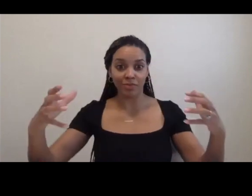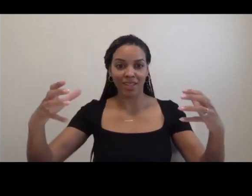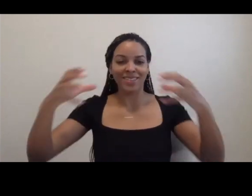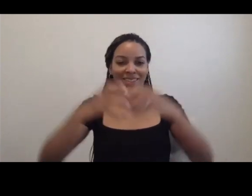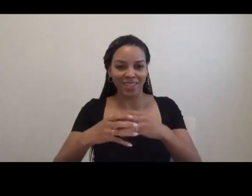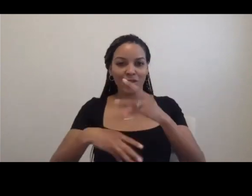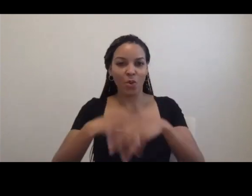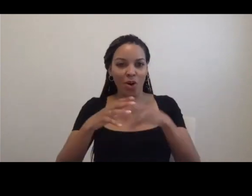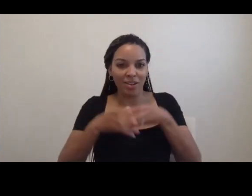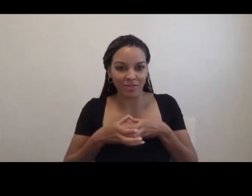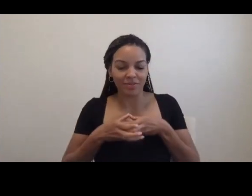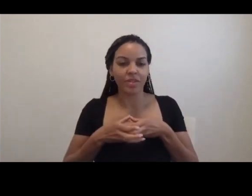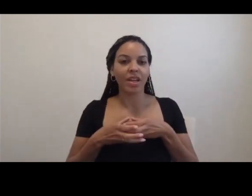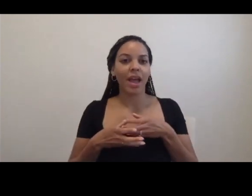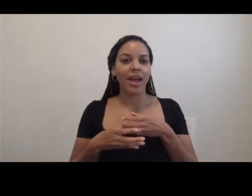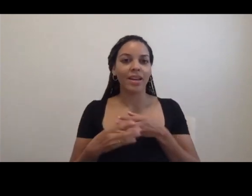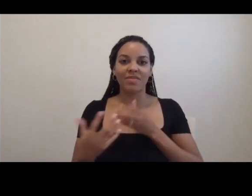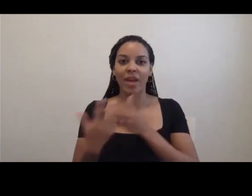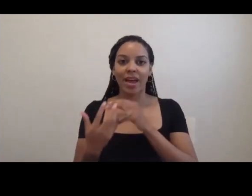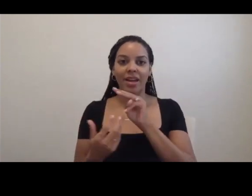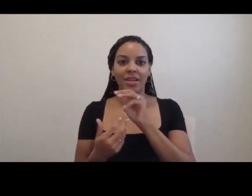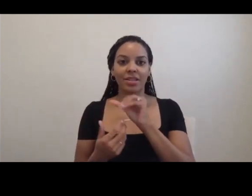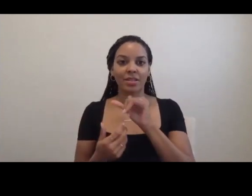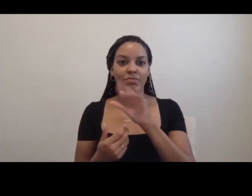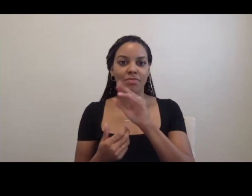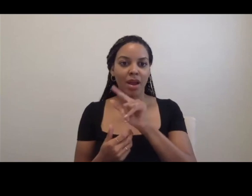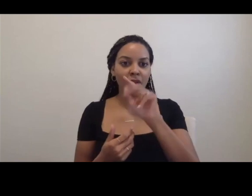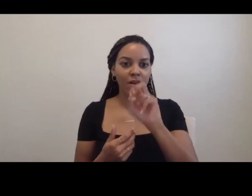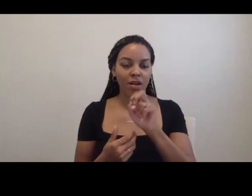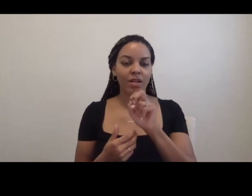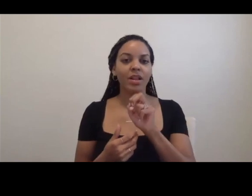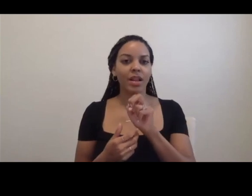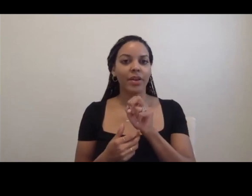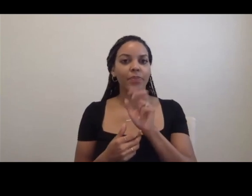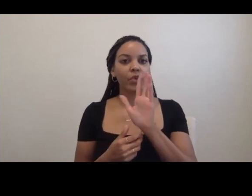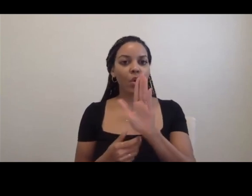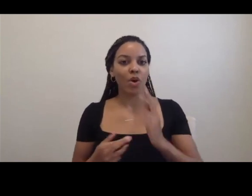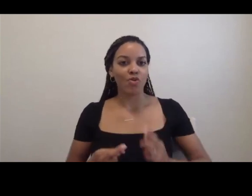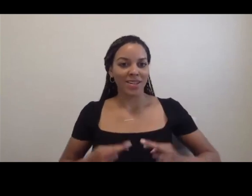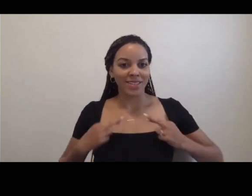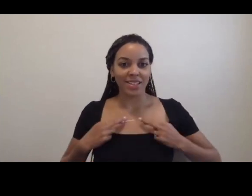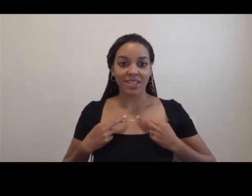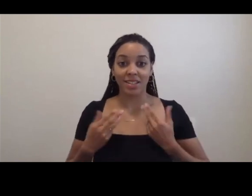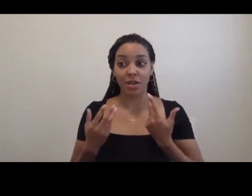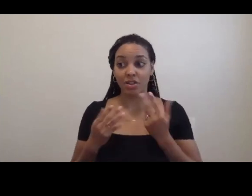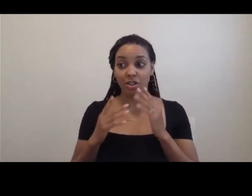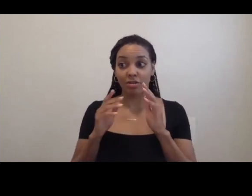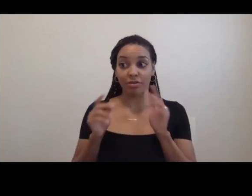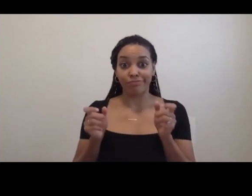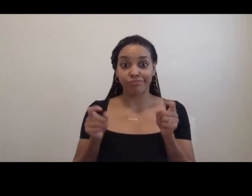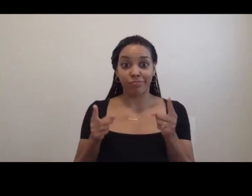Meryl describing your residency as an unlikely collaboration and to never give up and